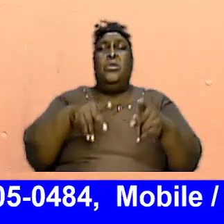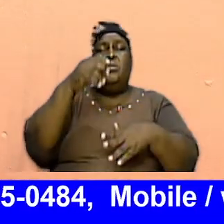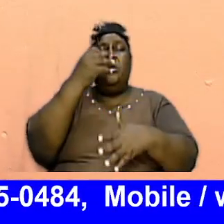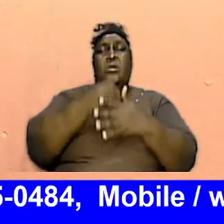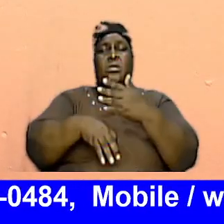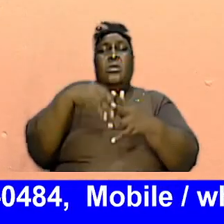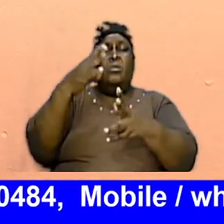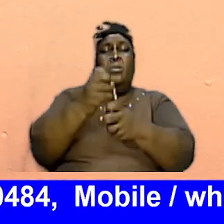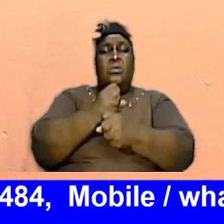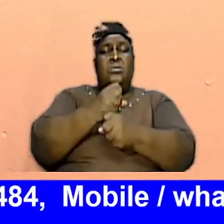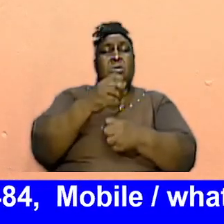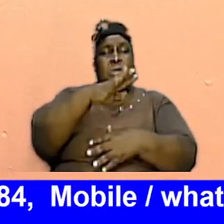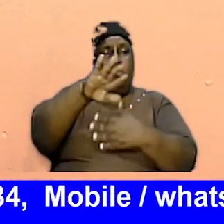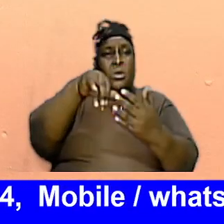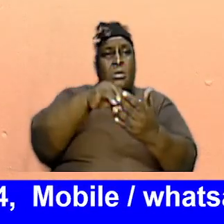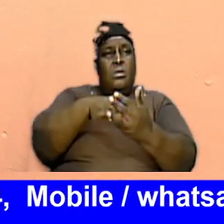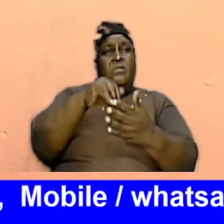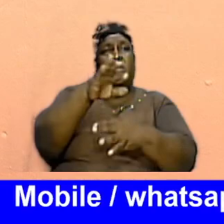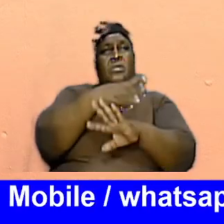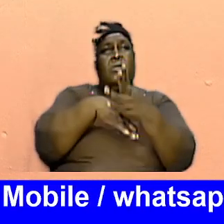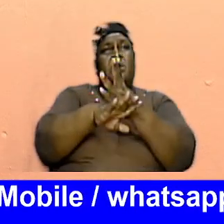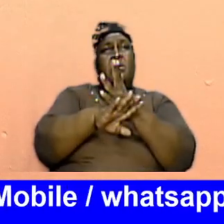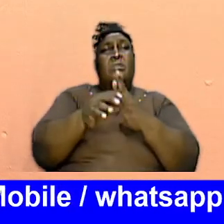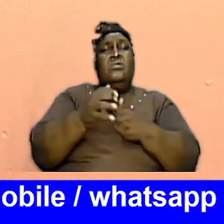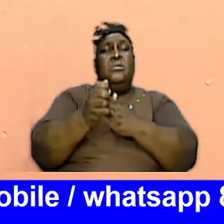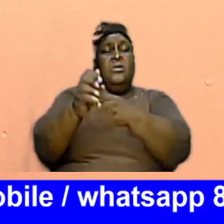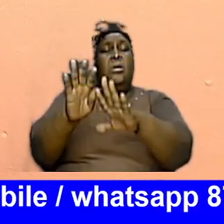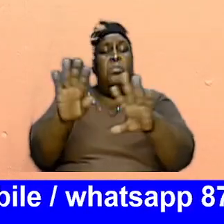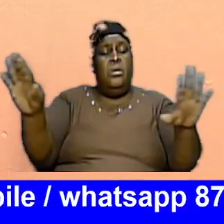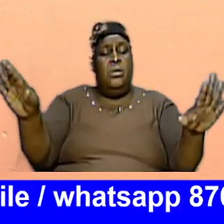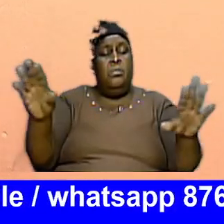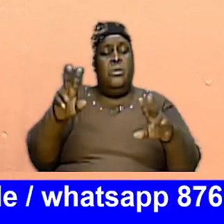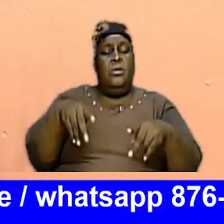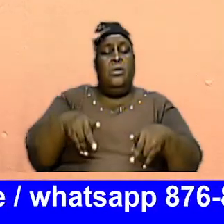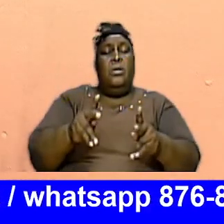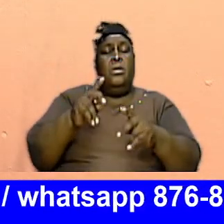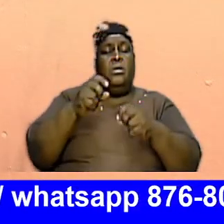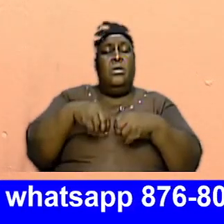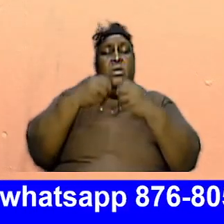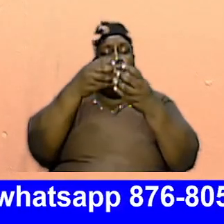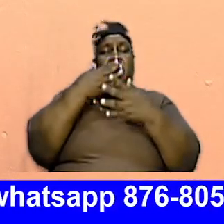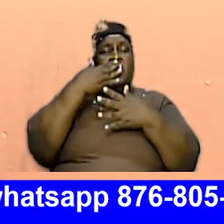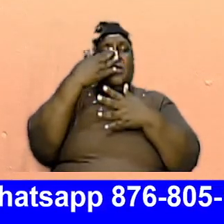Us In The Hallows Of Your Hands Lead Us In A Plain Path For Your Name Sake We Give